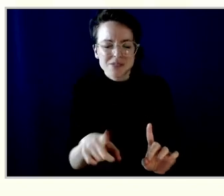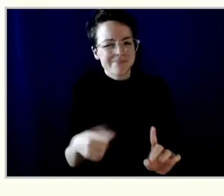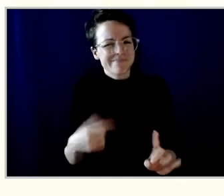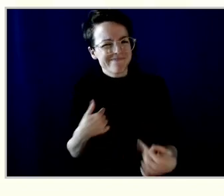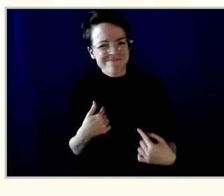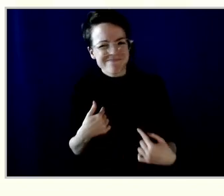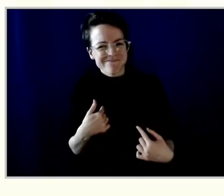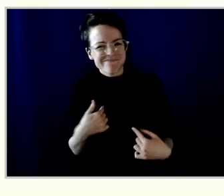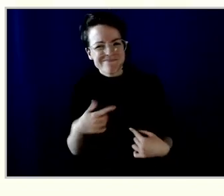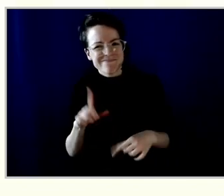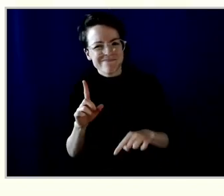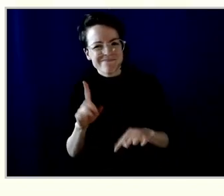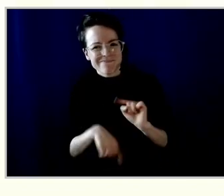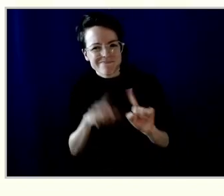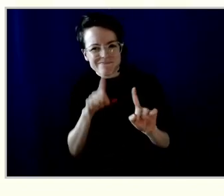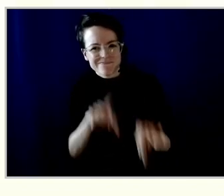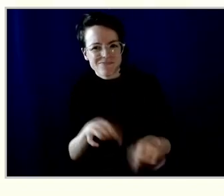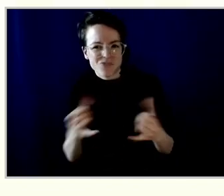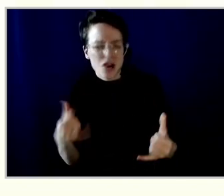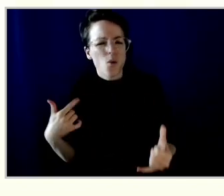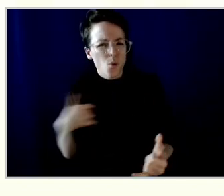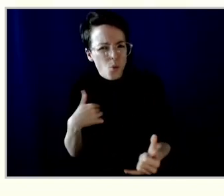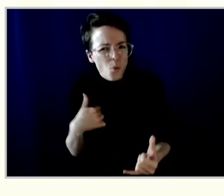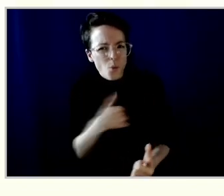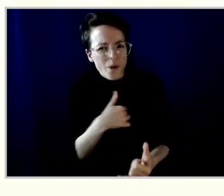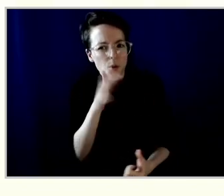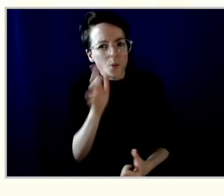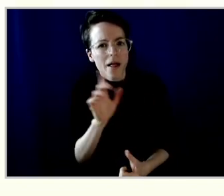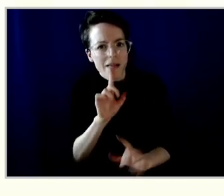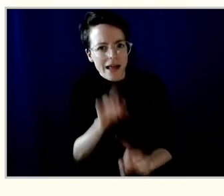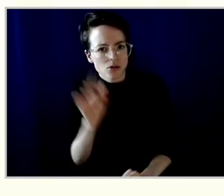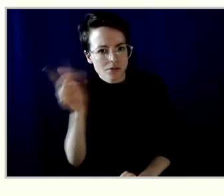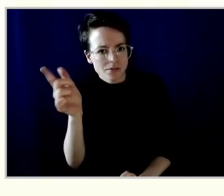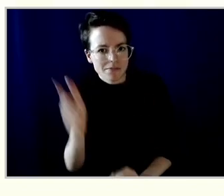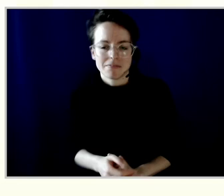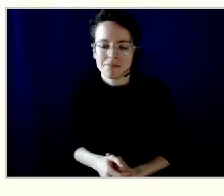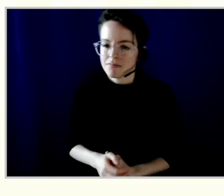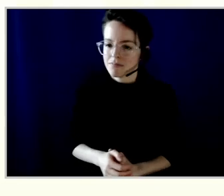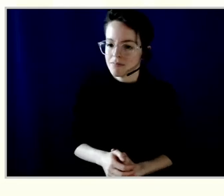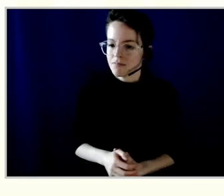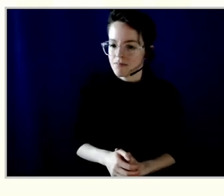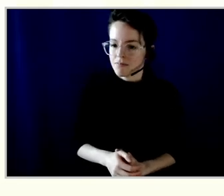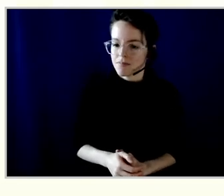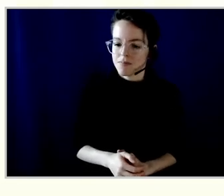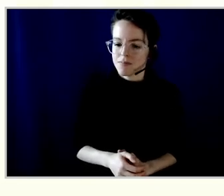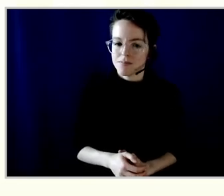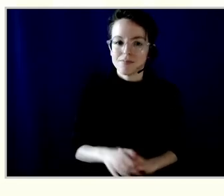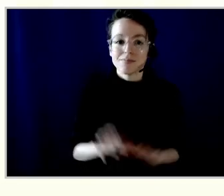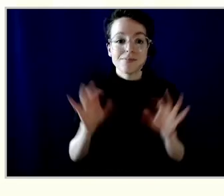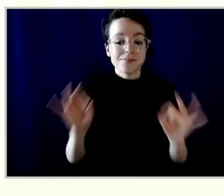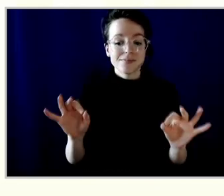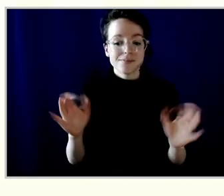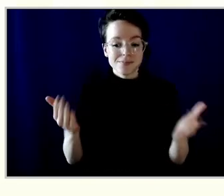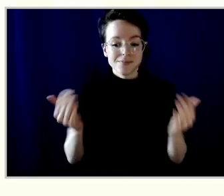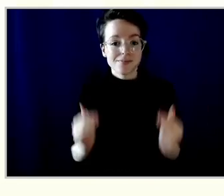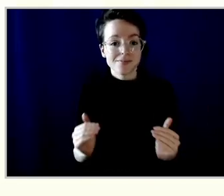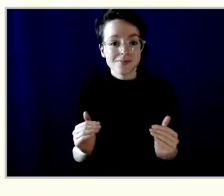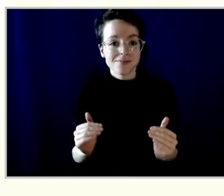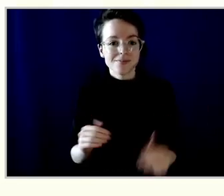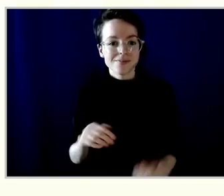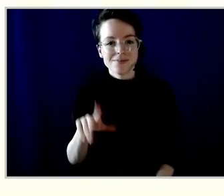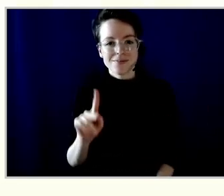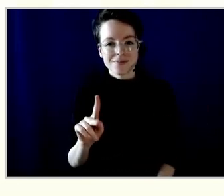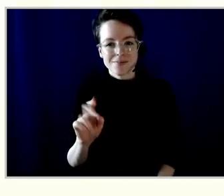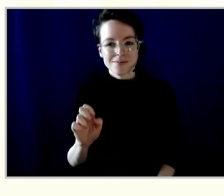broader context to provide, but we'll get back to you. Okay, great. The next question is from Kelvin. Kelvin is asking,